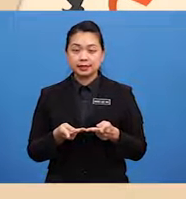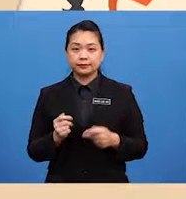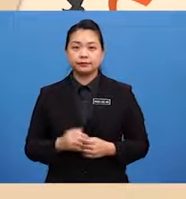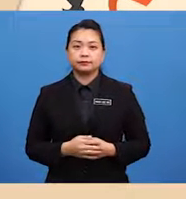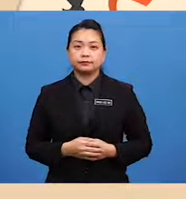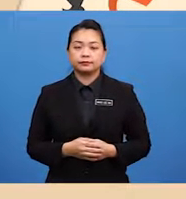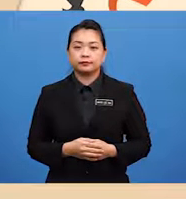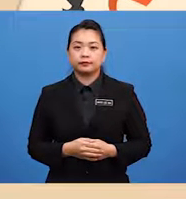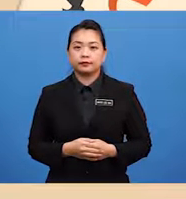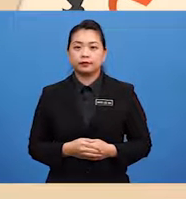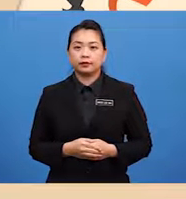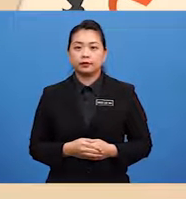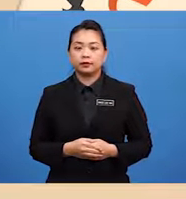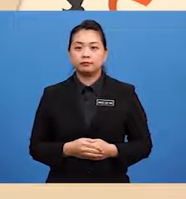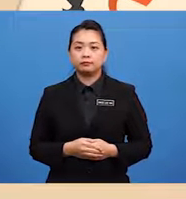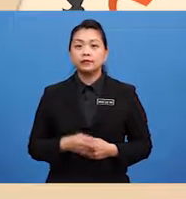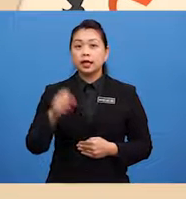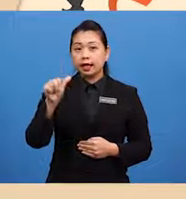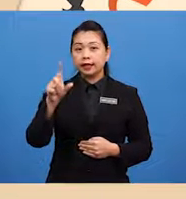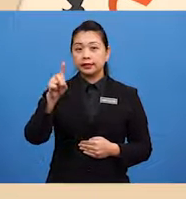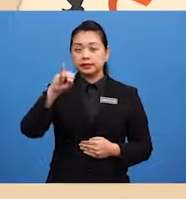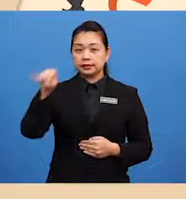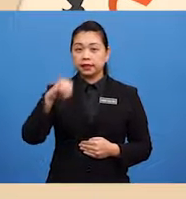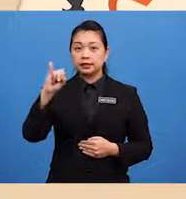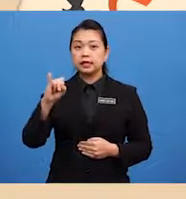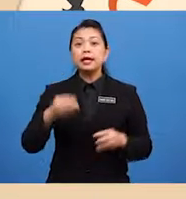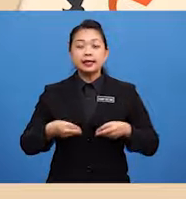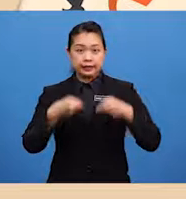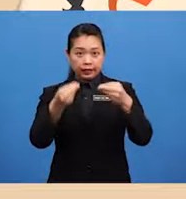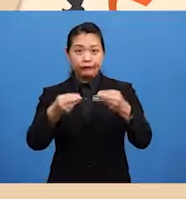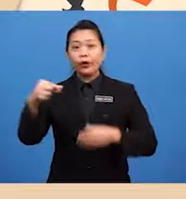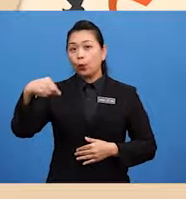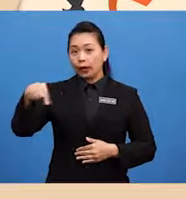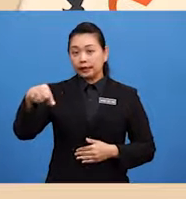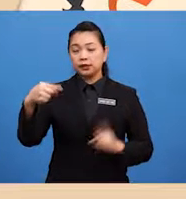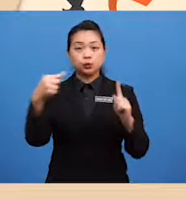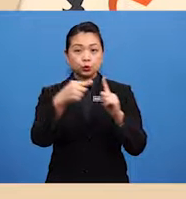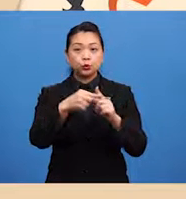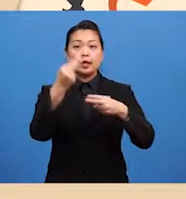While adjective give qualities to nouns